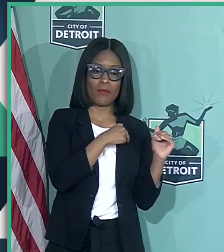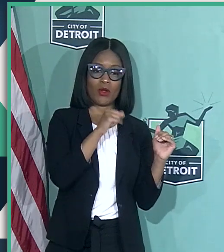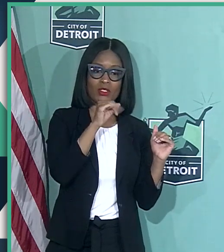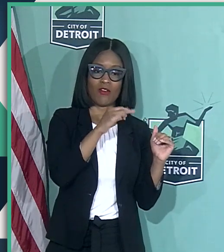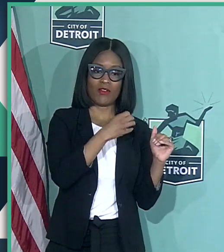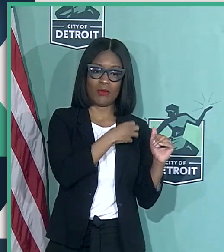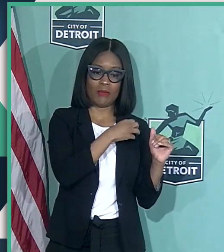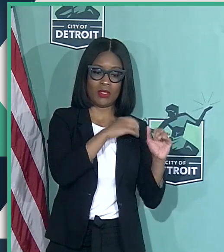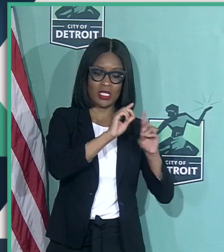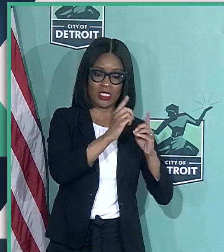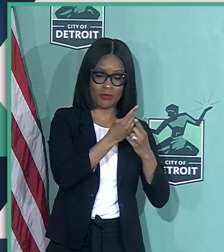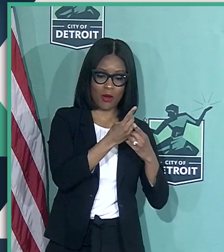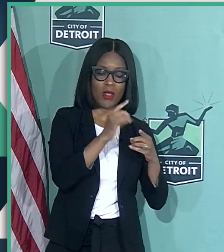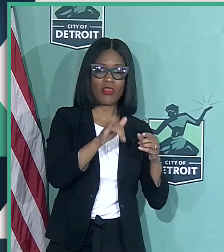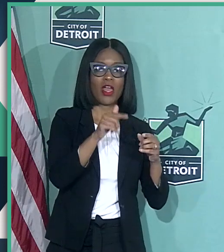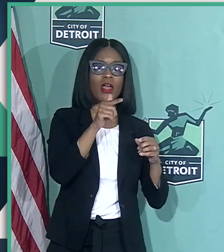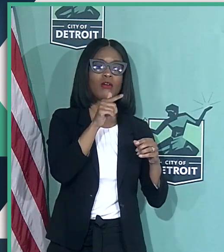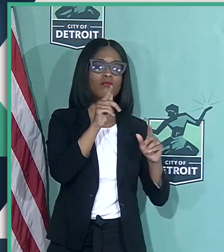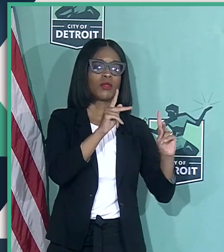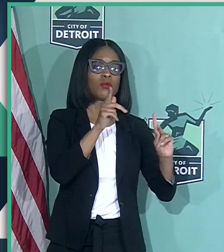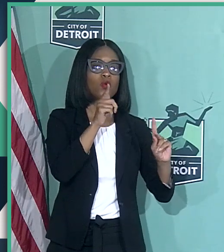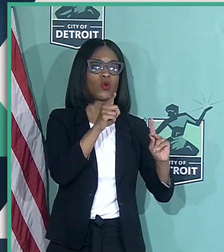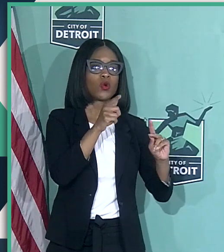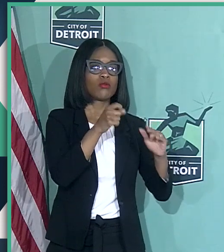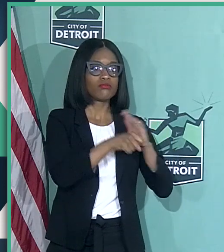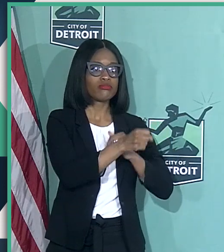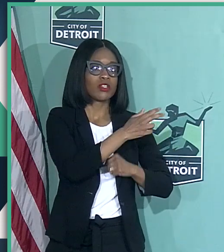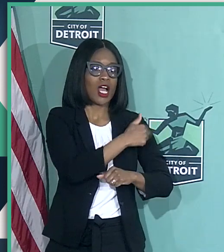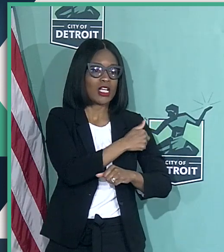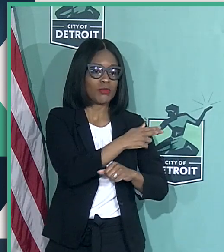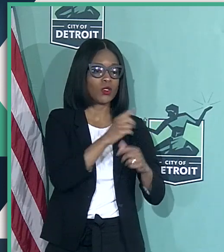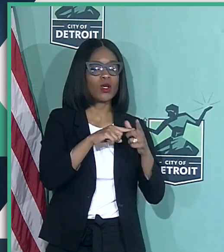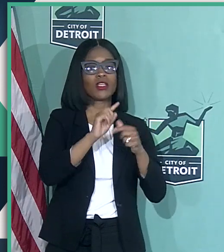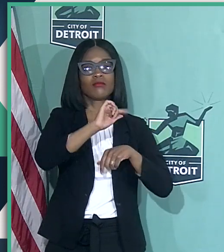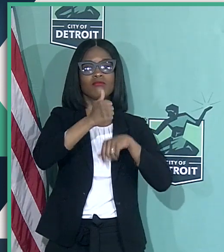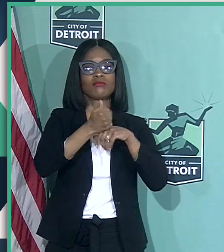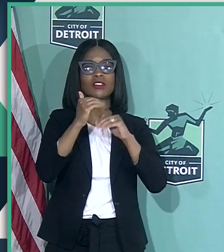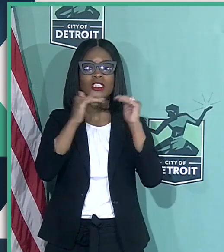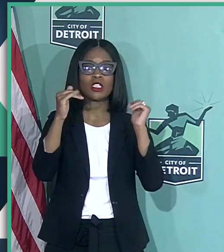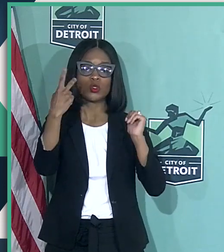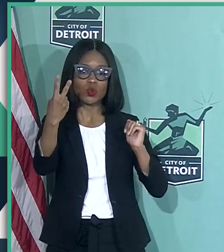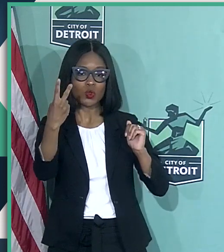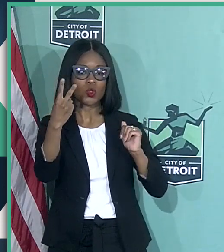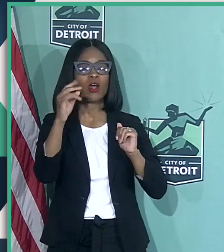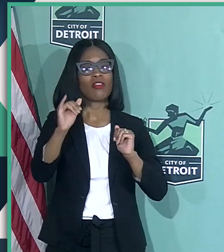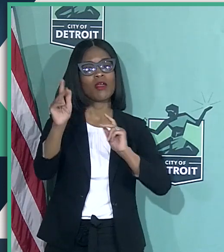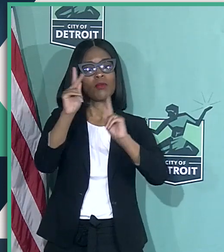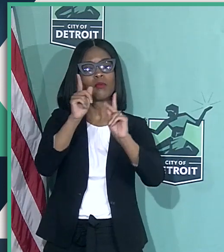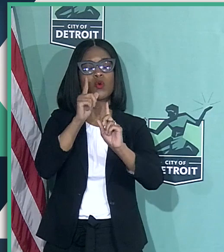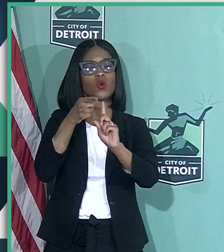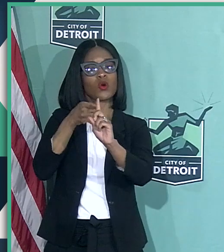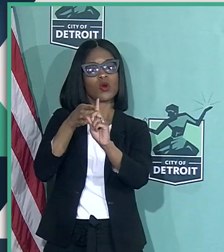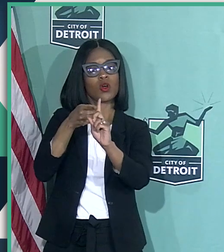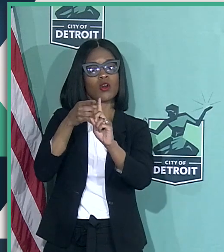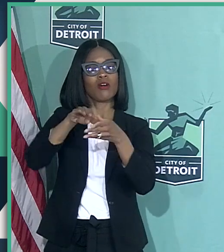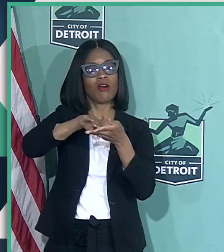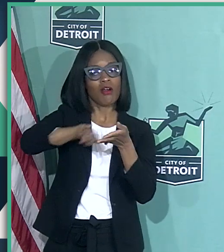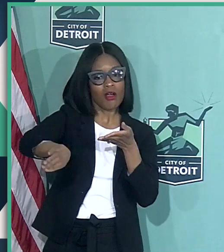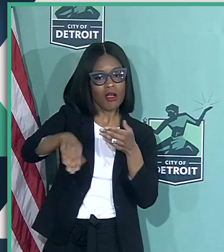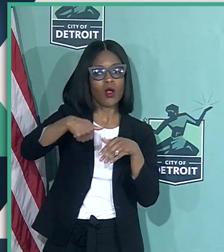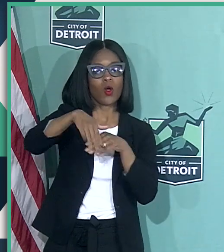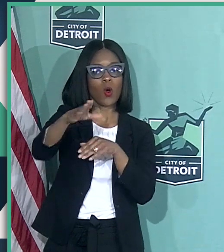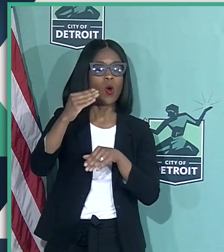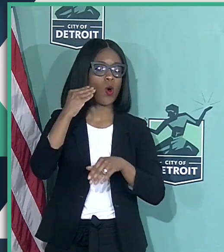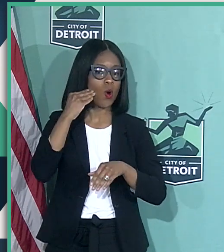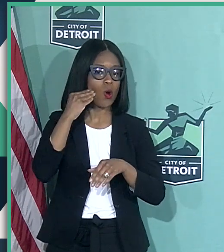are those who are in hospitals. We created a tier two. Those are the members that have been released from the hospital,